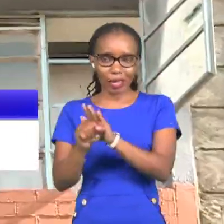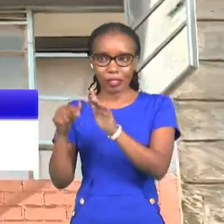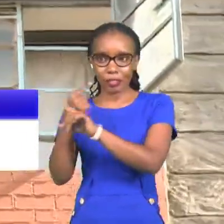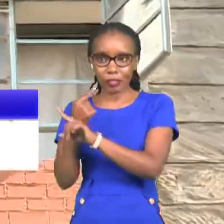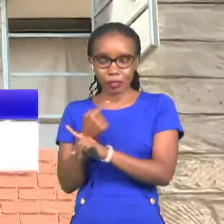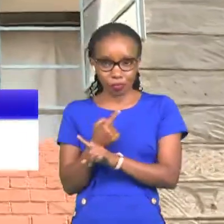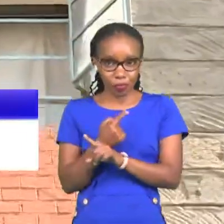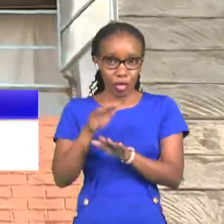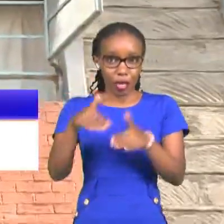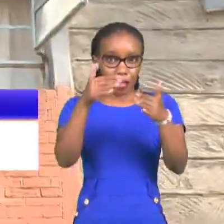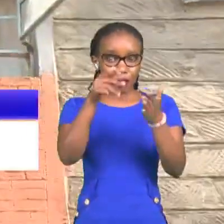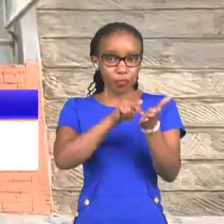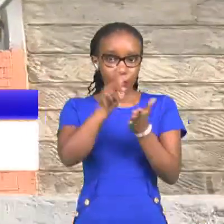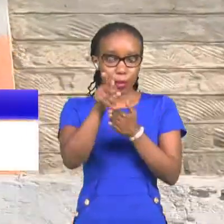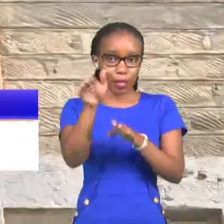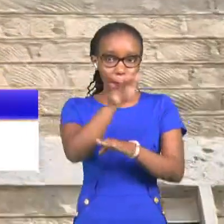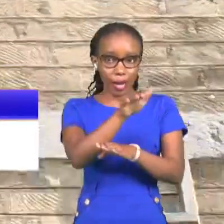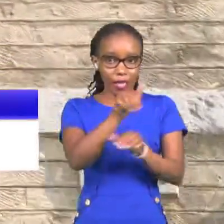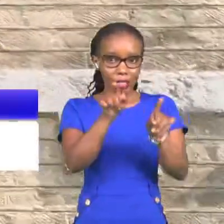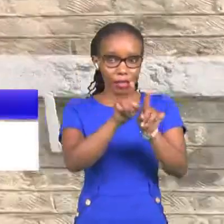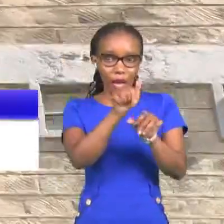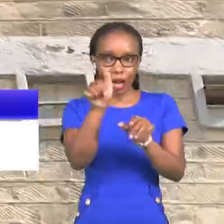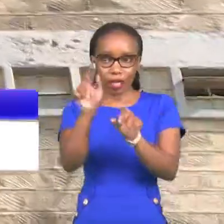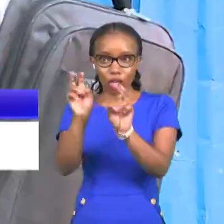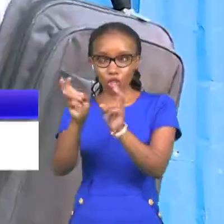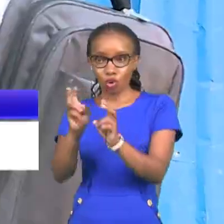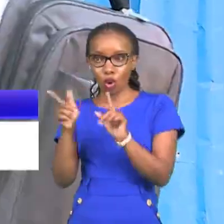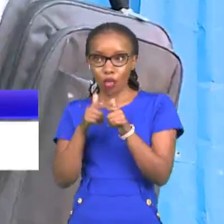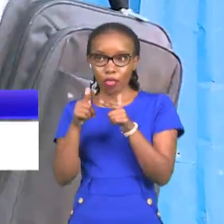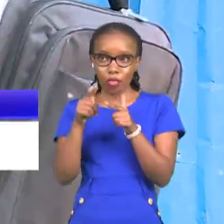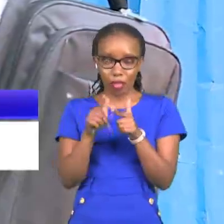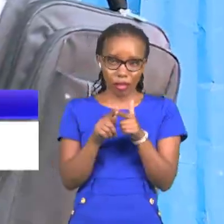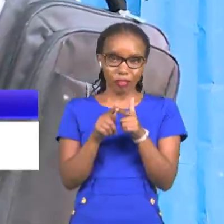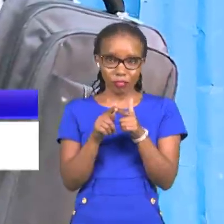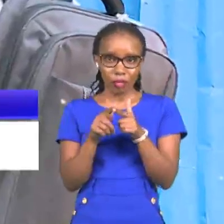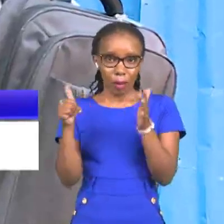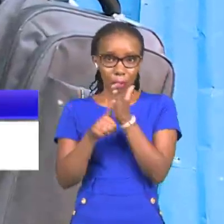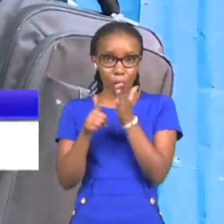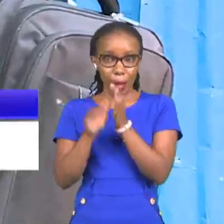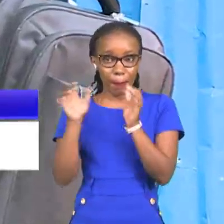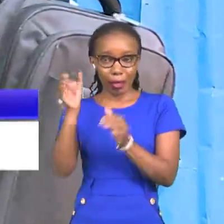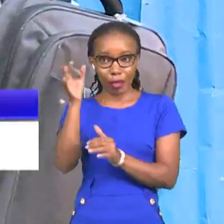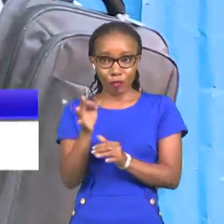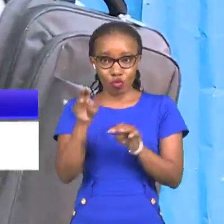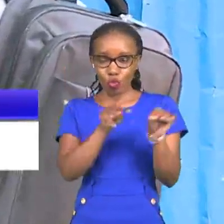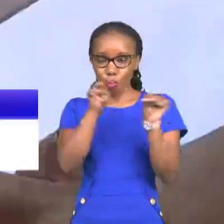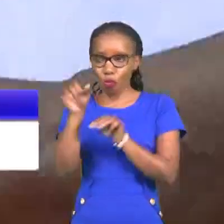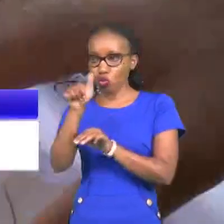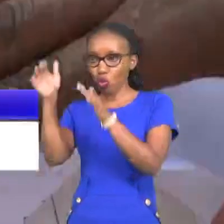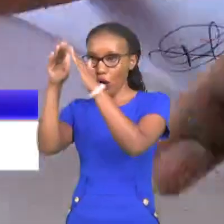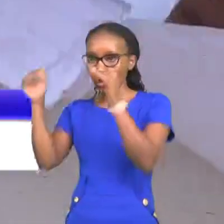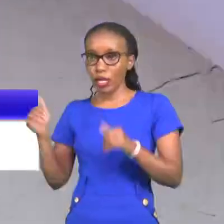refunding of deposits among other issues is one of the major blight they go through in case one vacates time